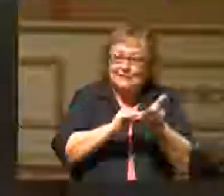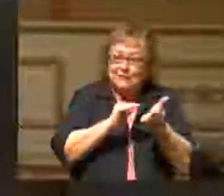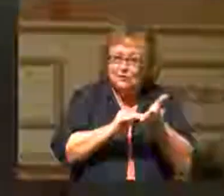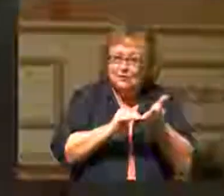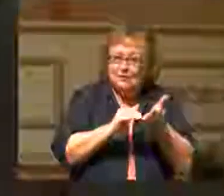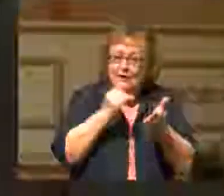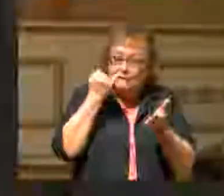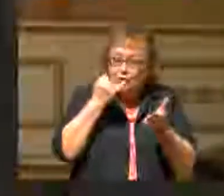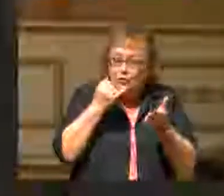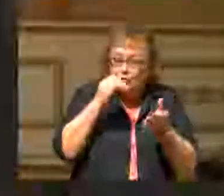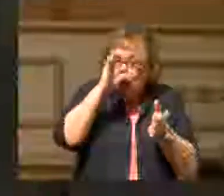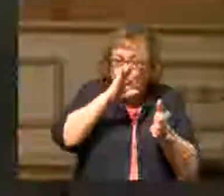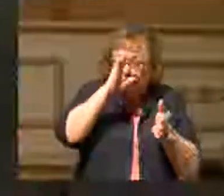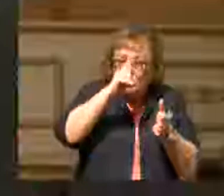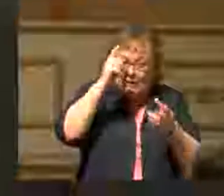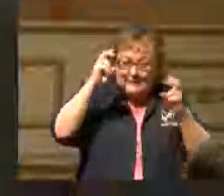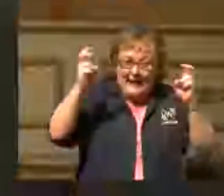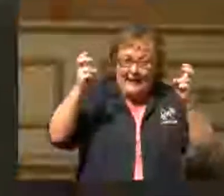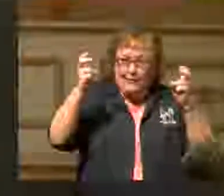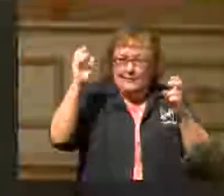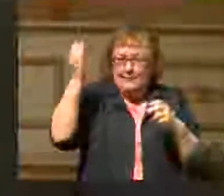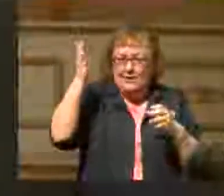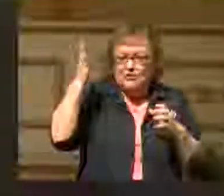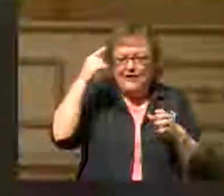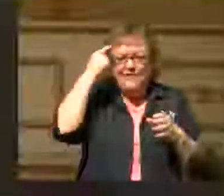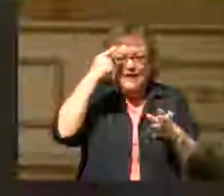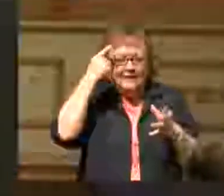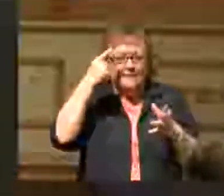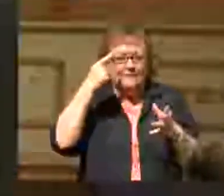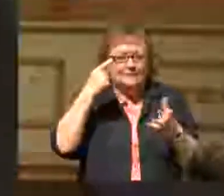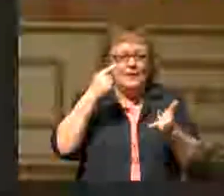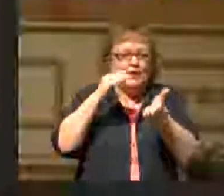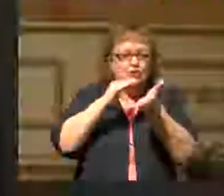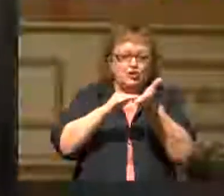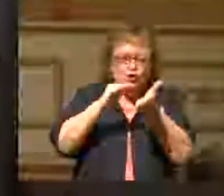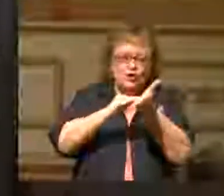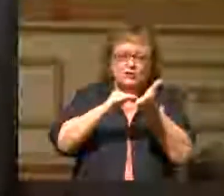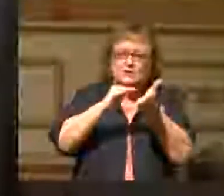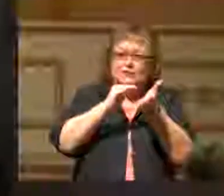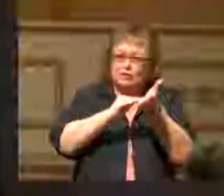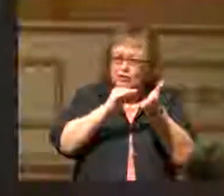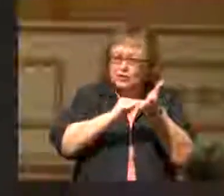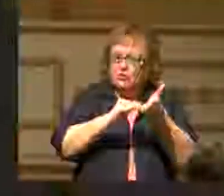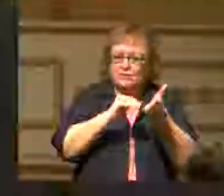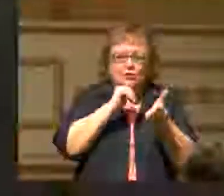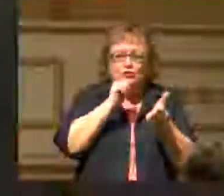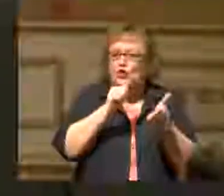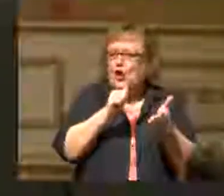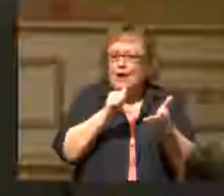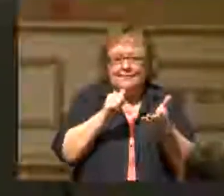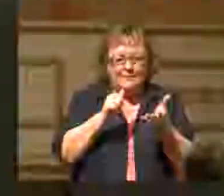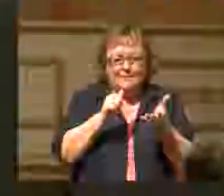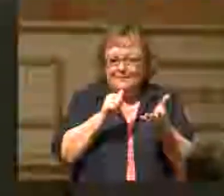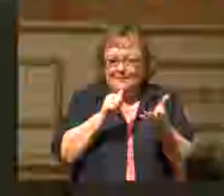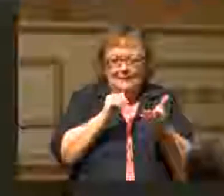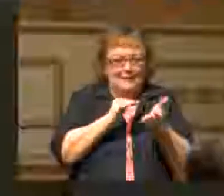of the message, I think this would be fitting. Excuses, excuses that are not excused.